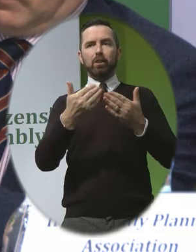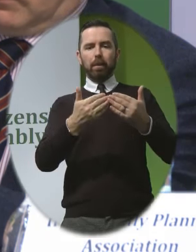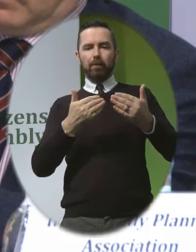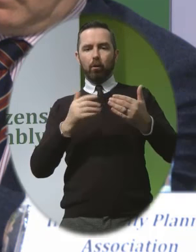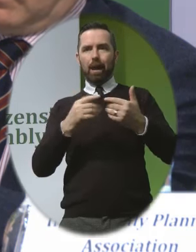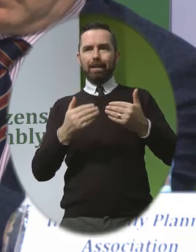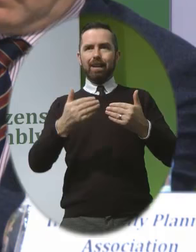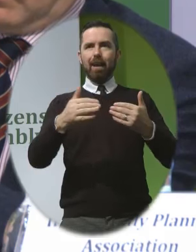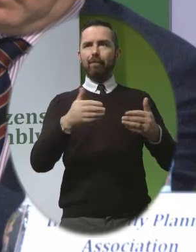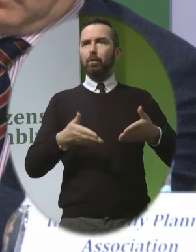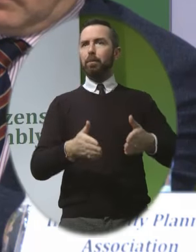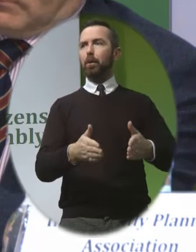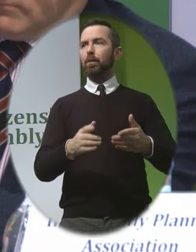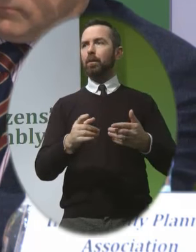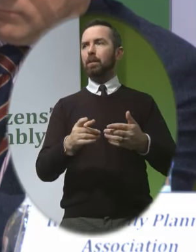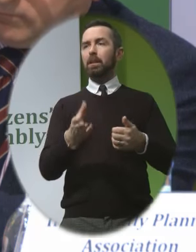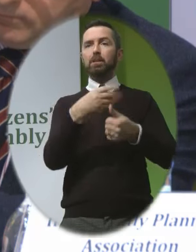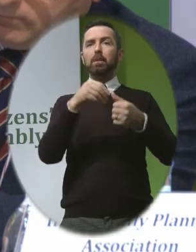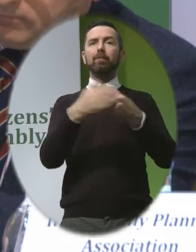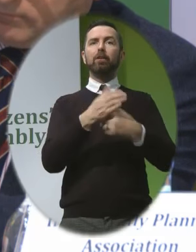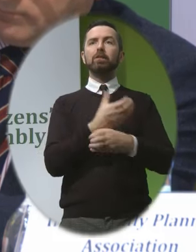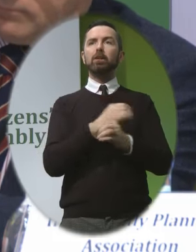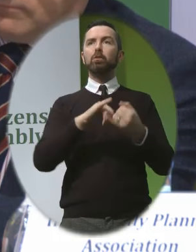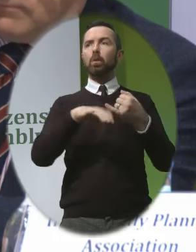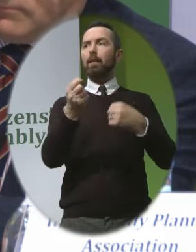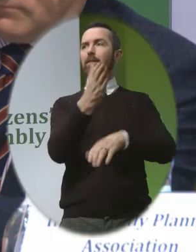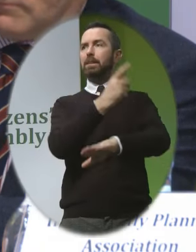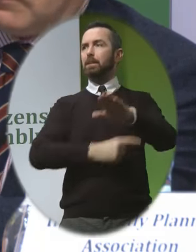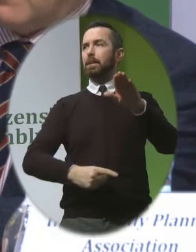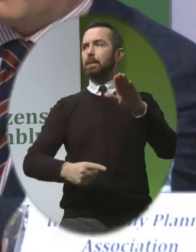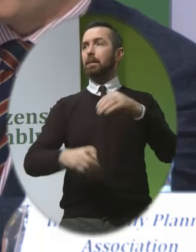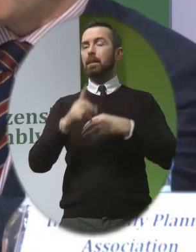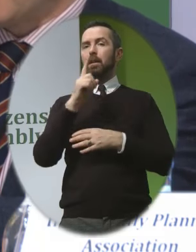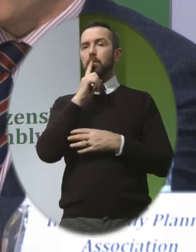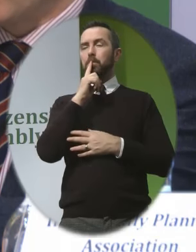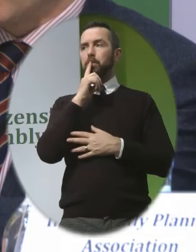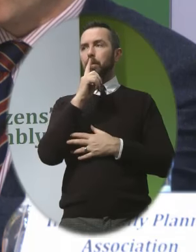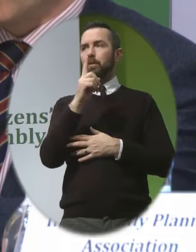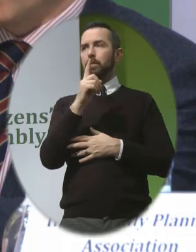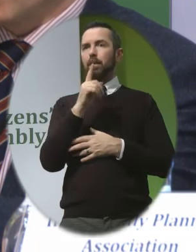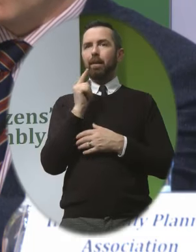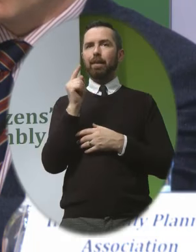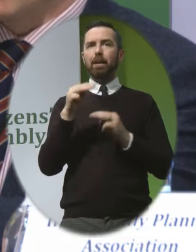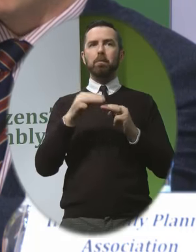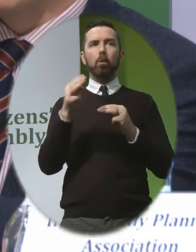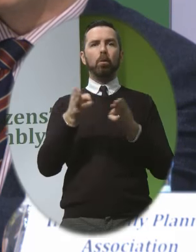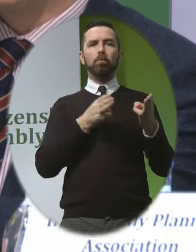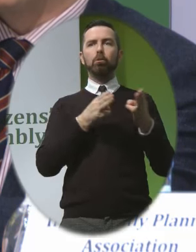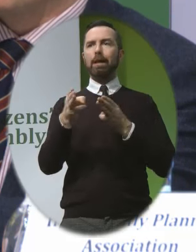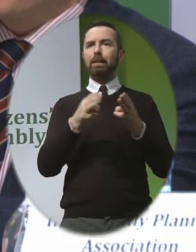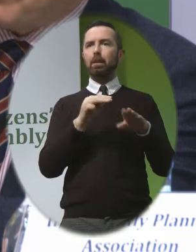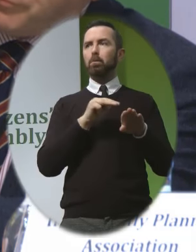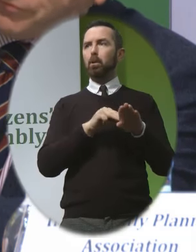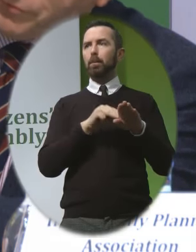for those with children who have disabilities But these are practical problems